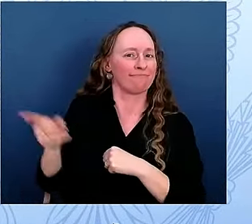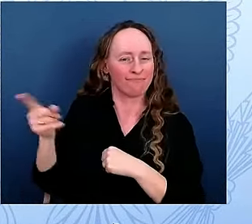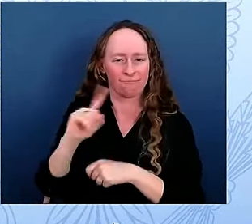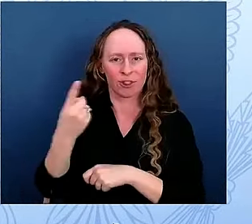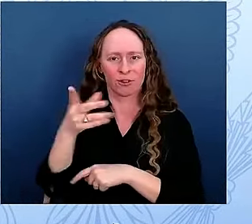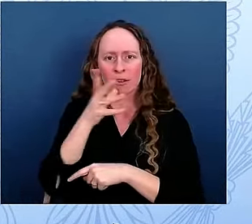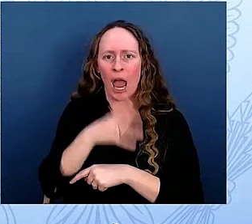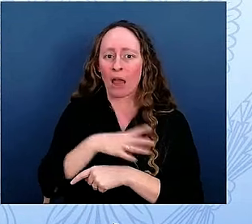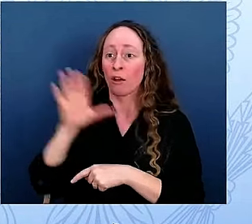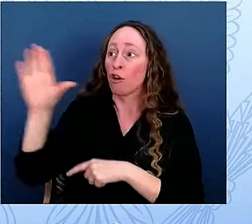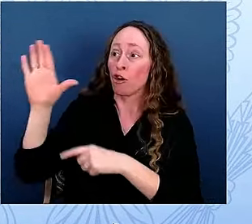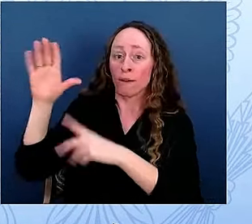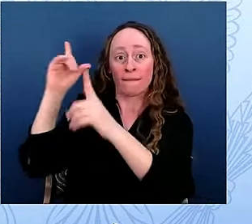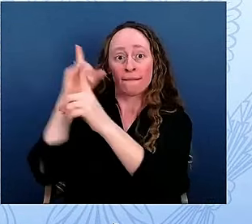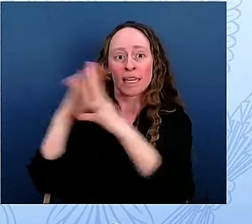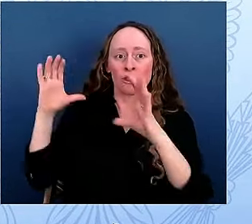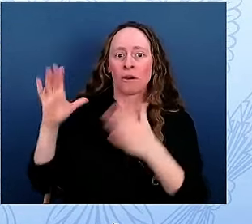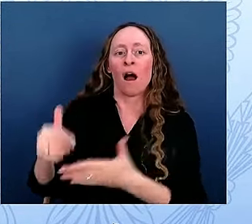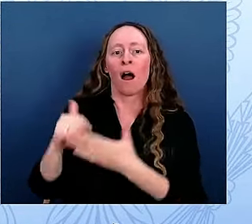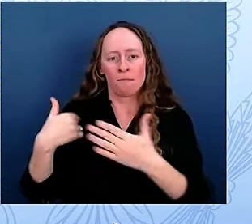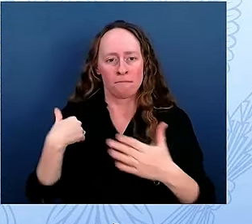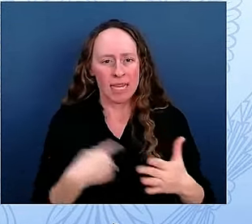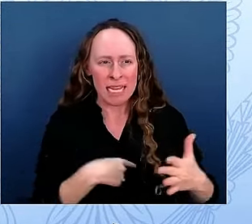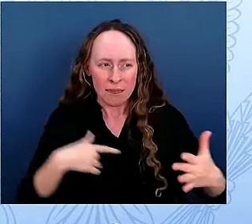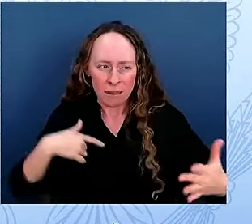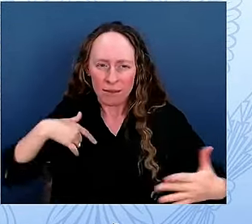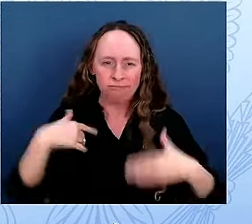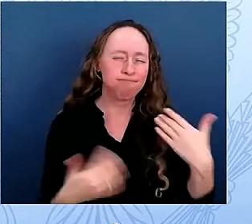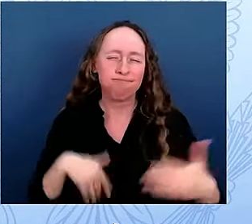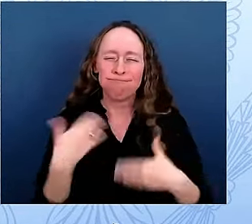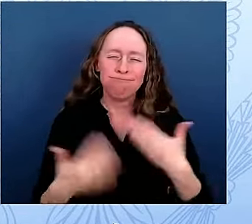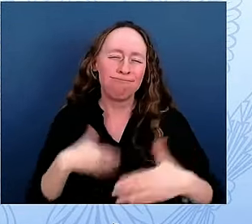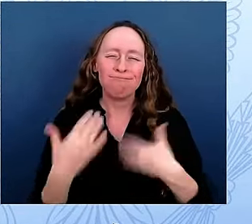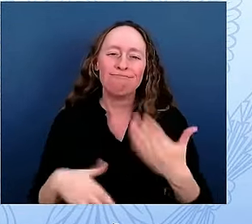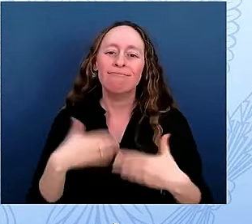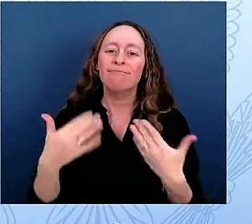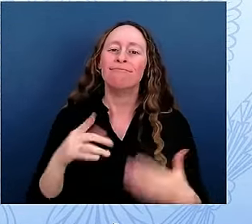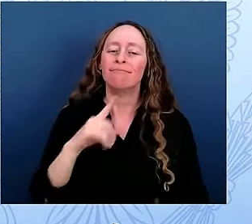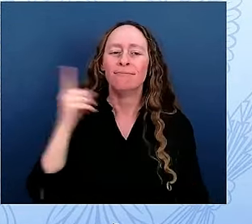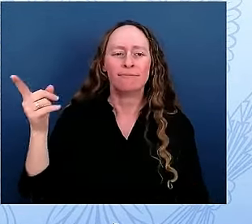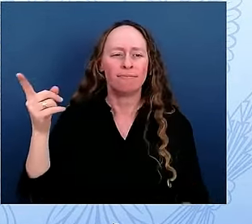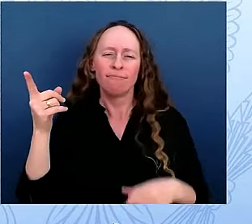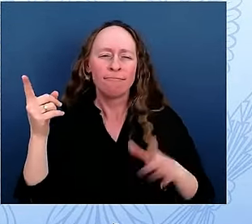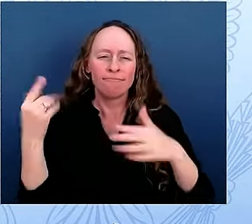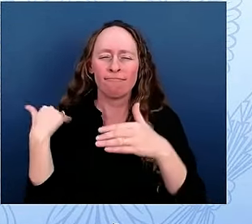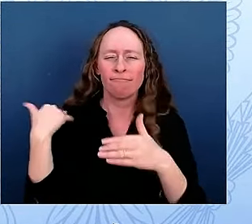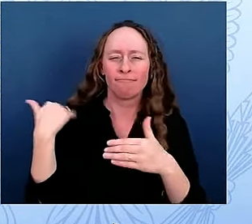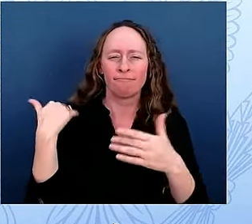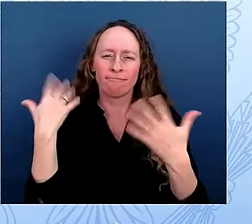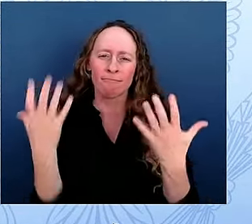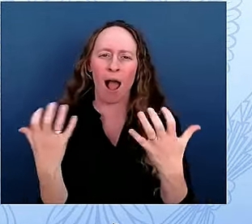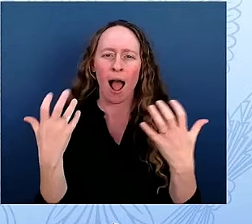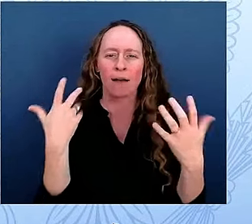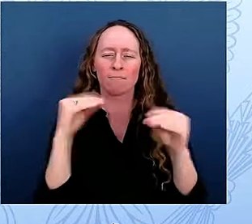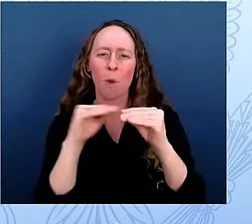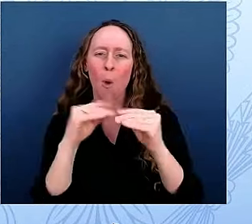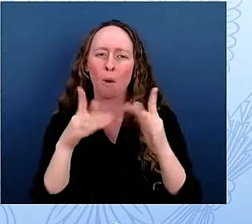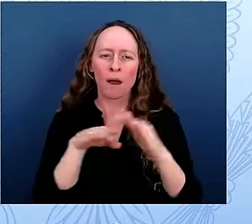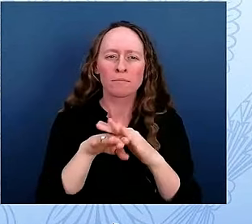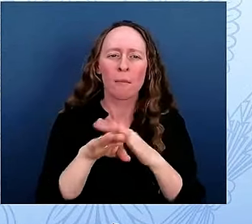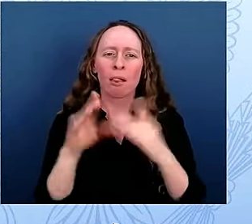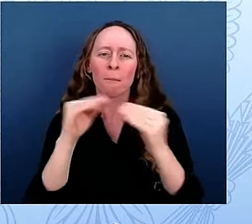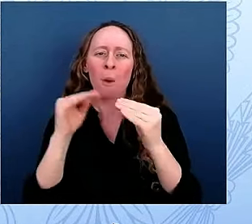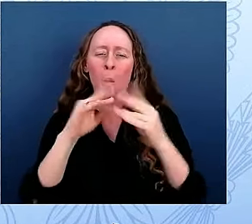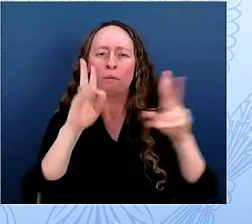to this moment. She saw an opportunity to make a visit to the White House more inspiring, more meaningful and more memorable